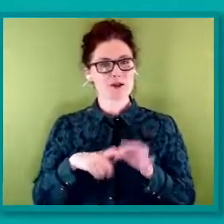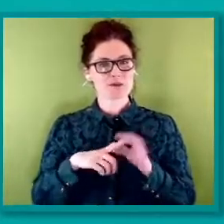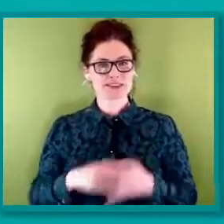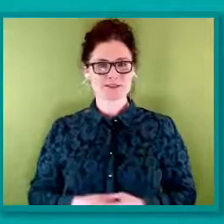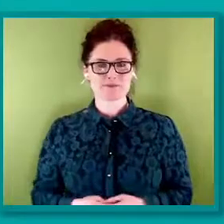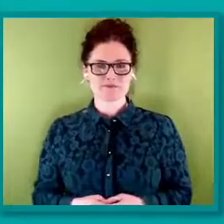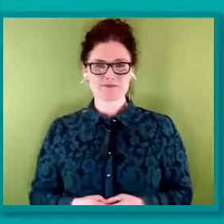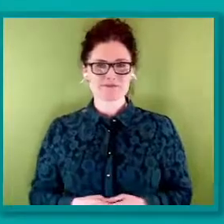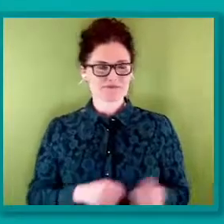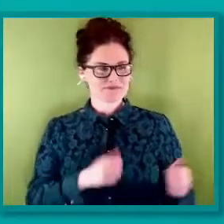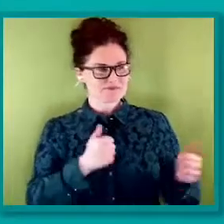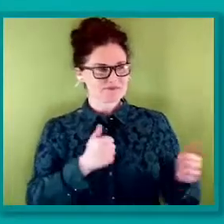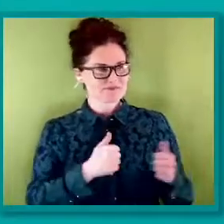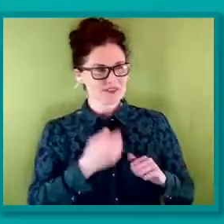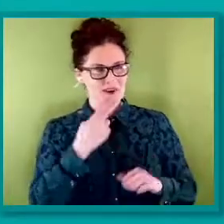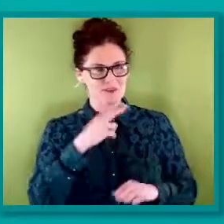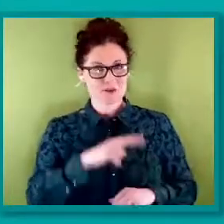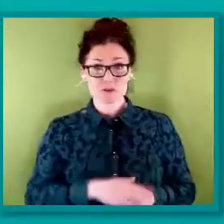Can you hear me?